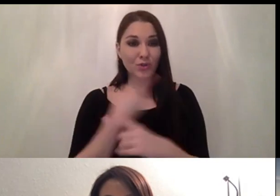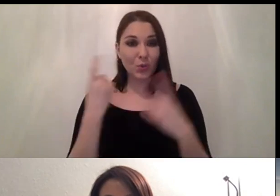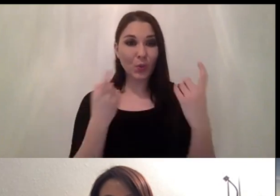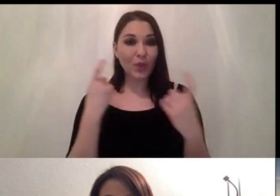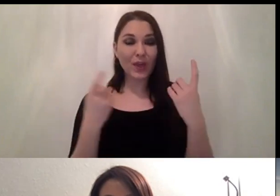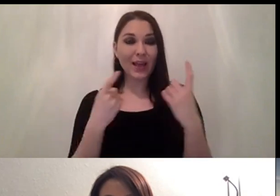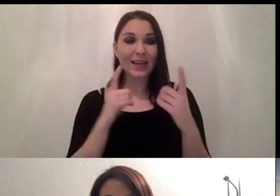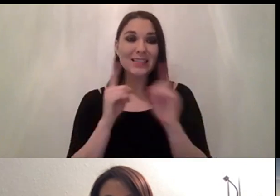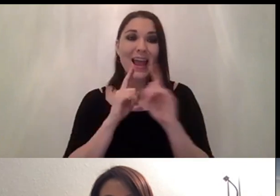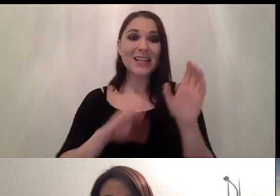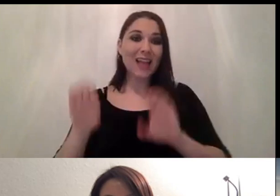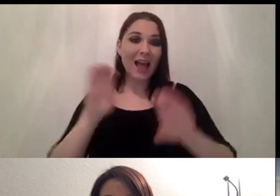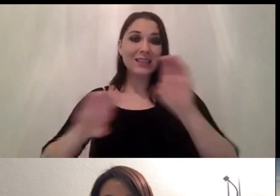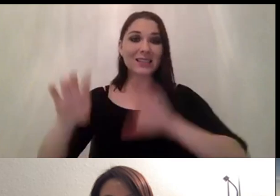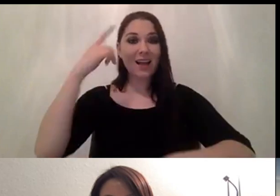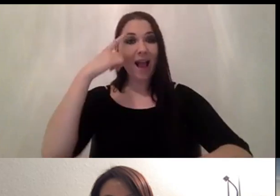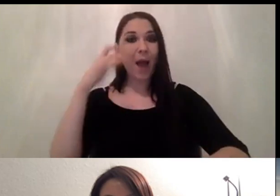be involved in this product part